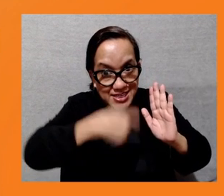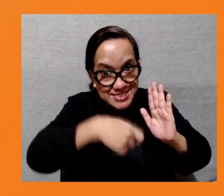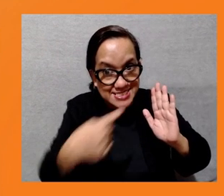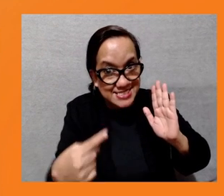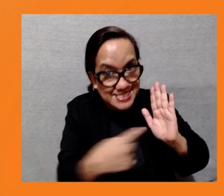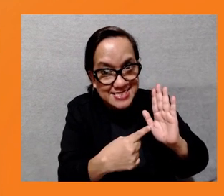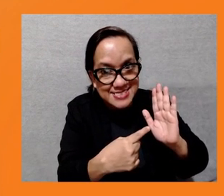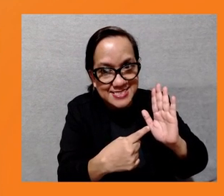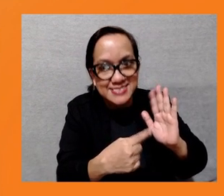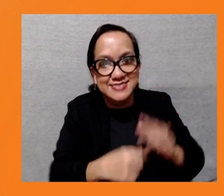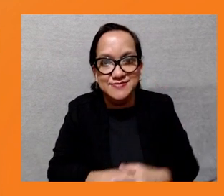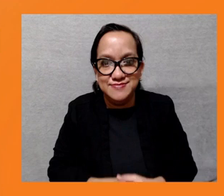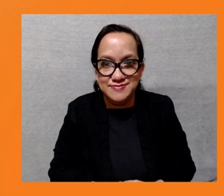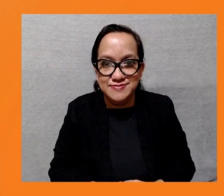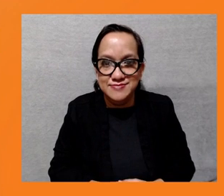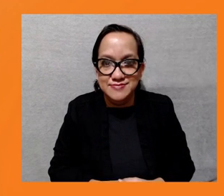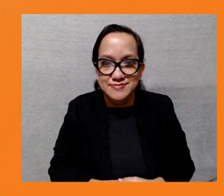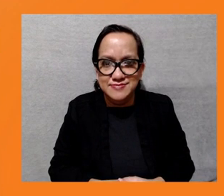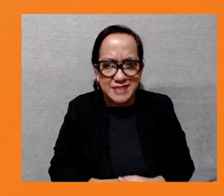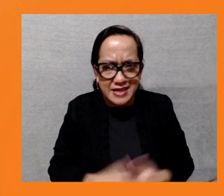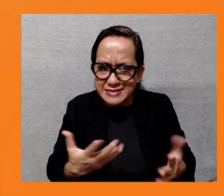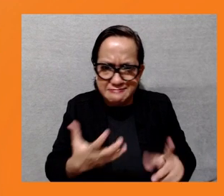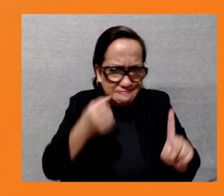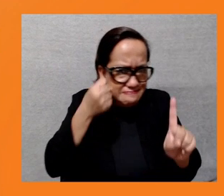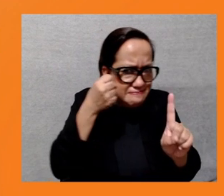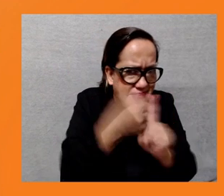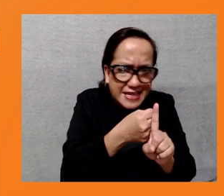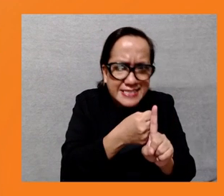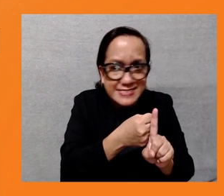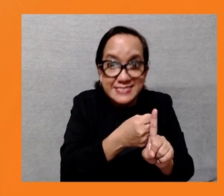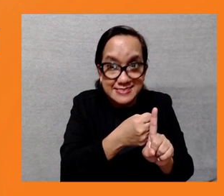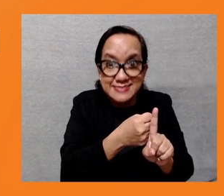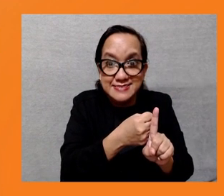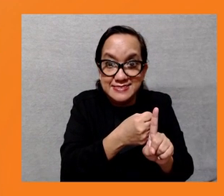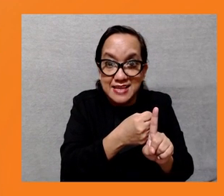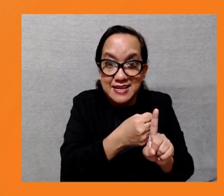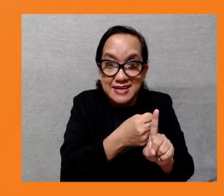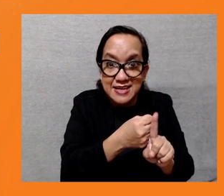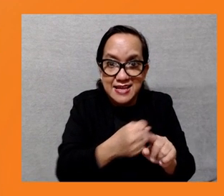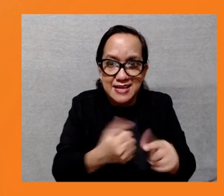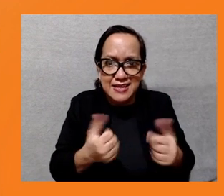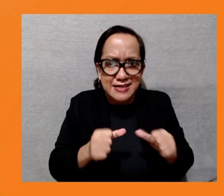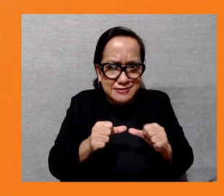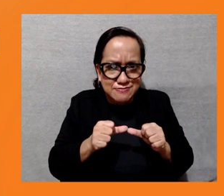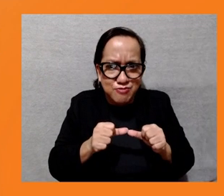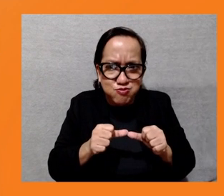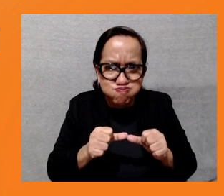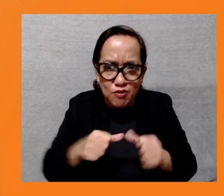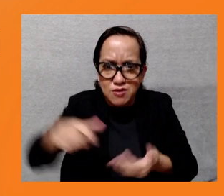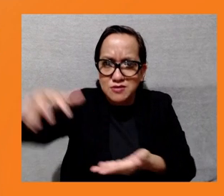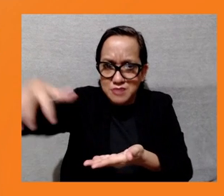impacts, projects would need to go through corrective action plans. We also would have grievance address